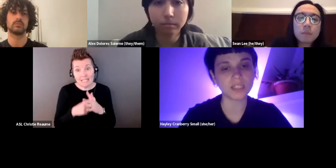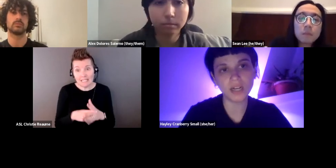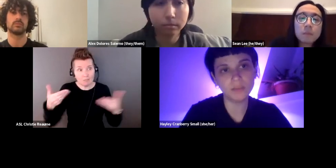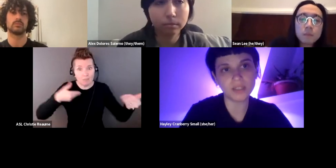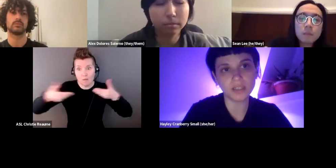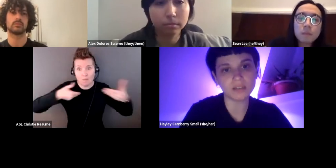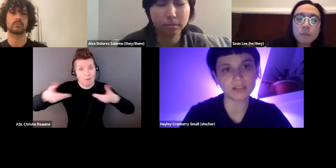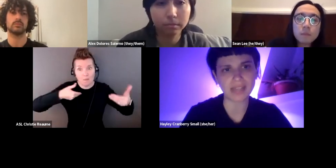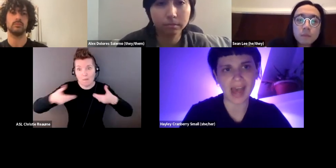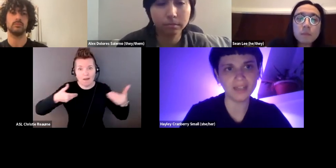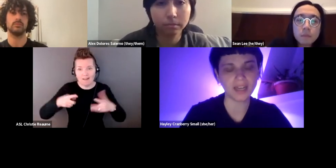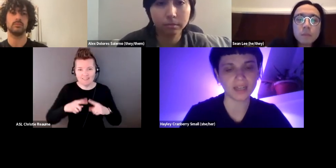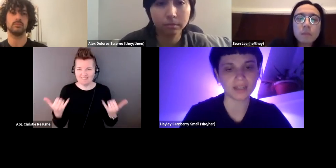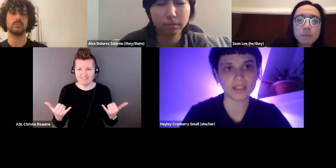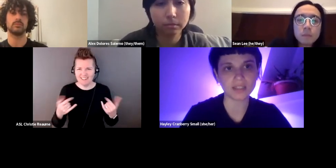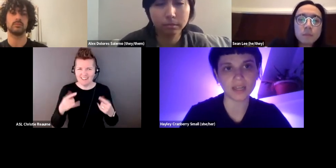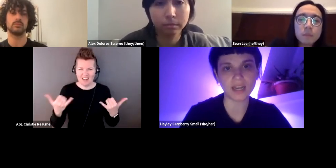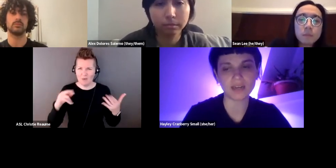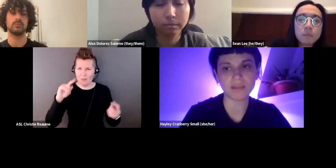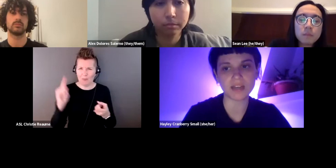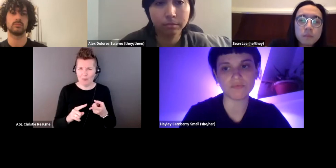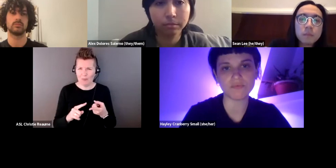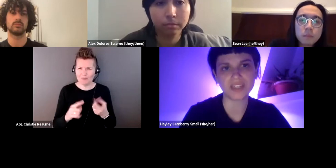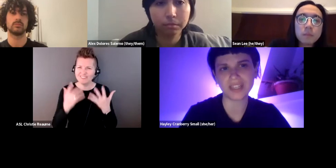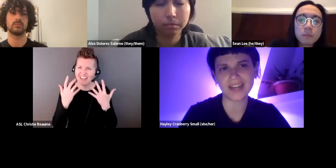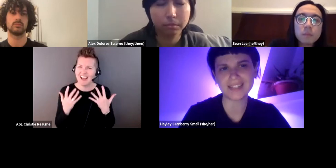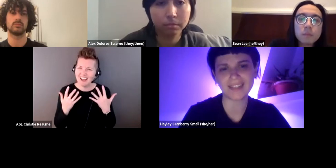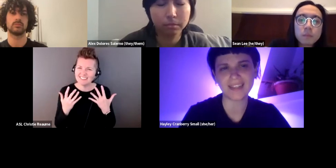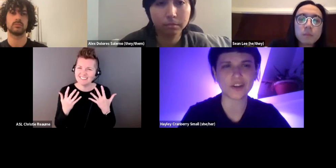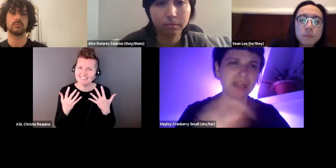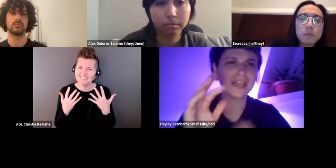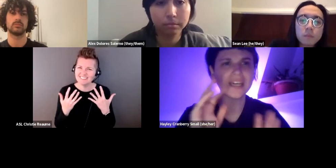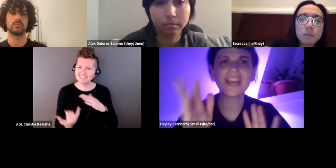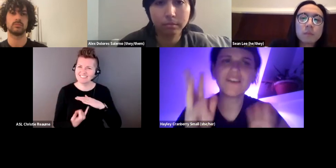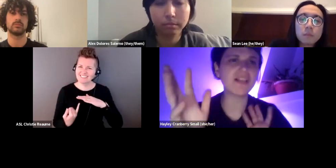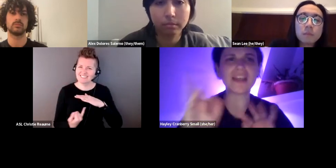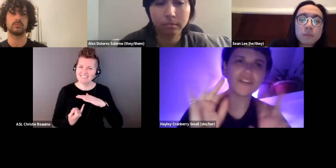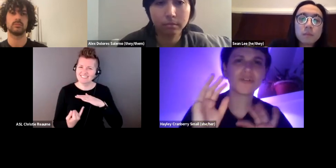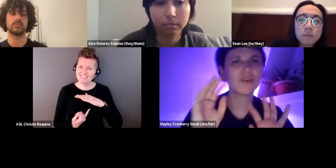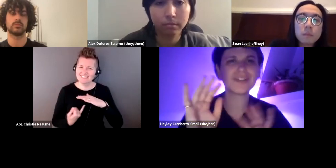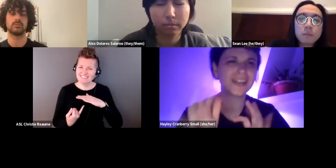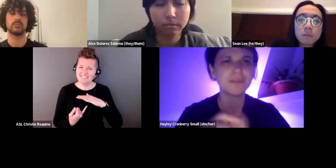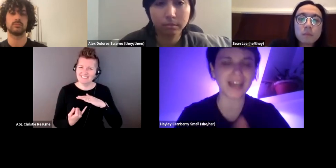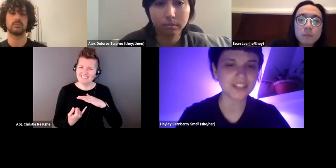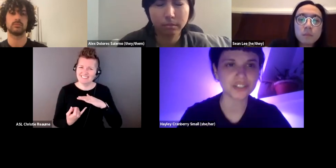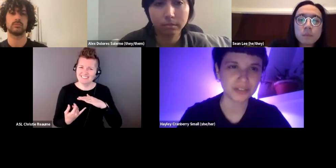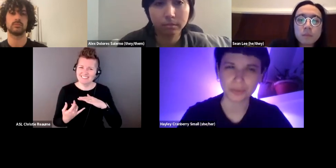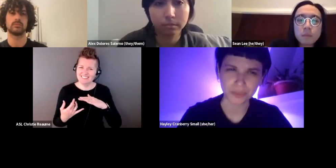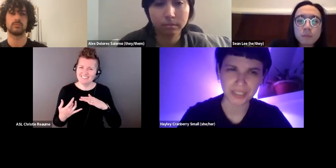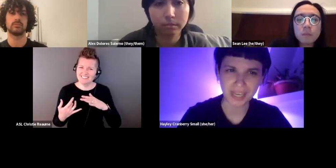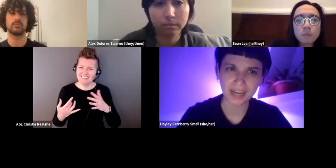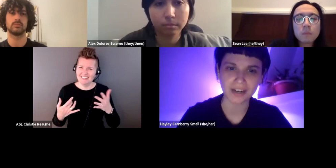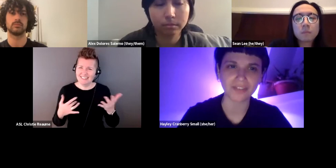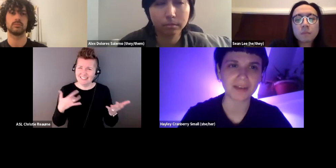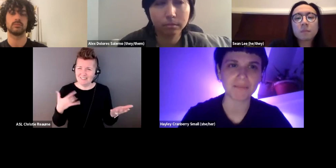incredibly sad and isolating and made you realize that like nobody, it felt like, you know, oh, does anyone actually like